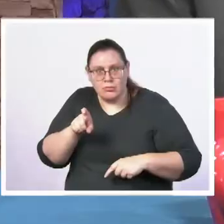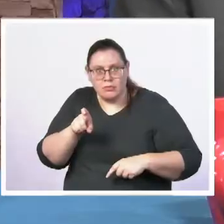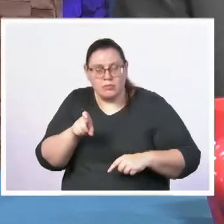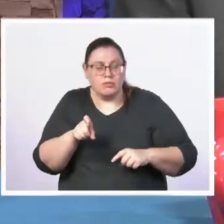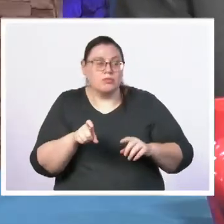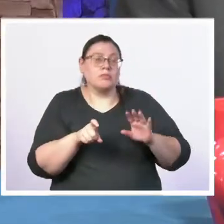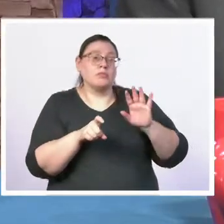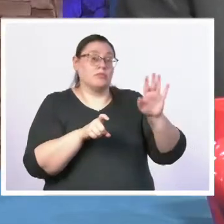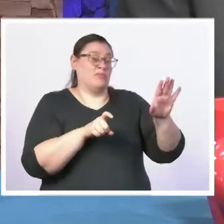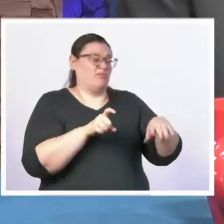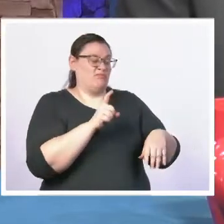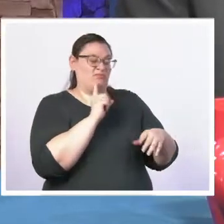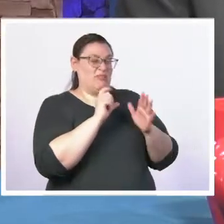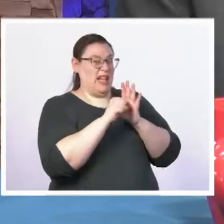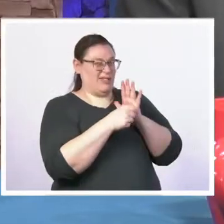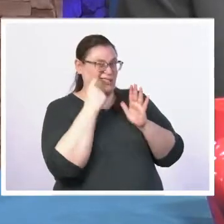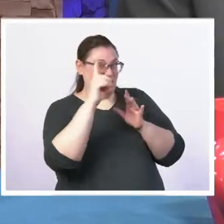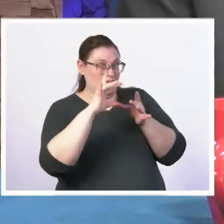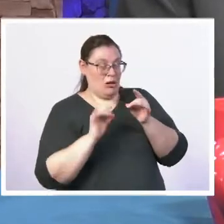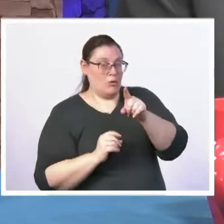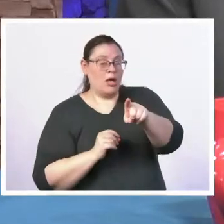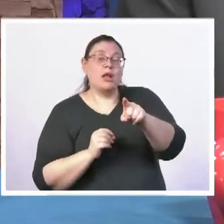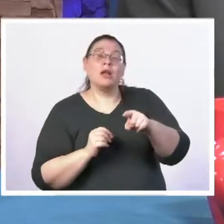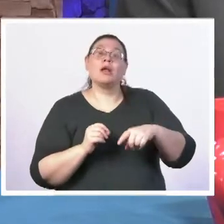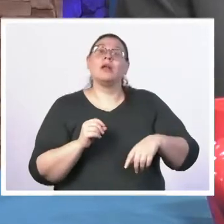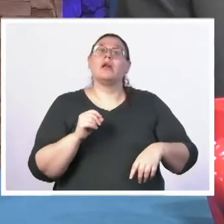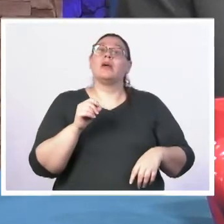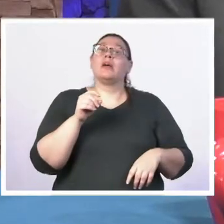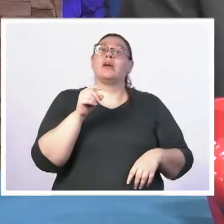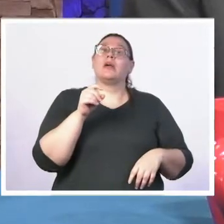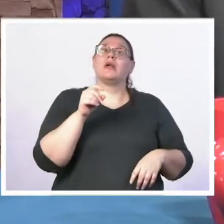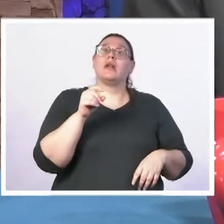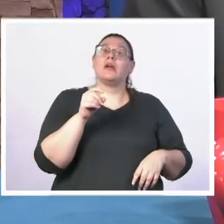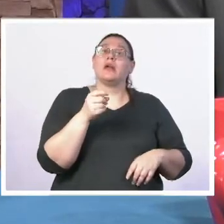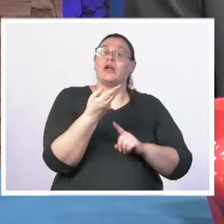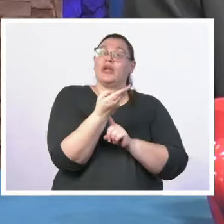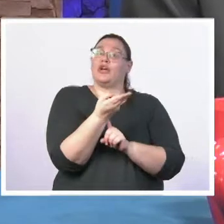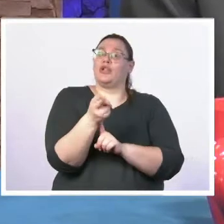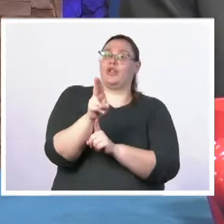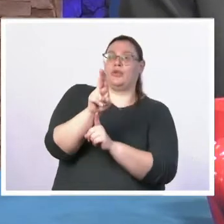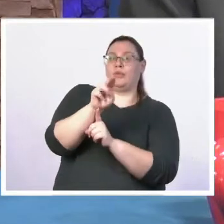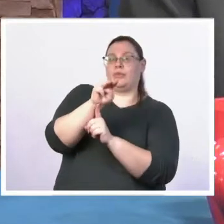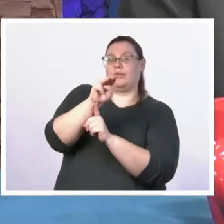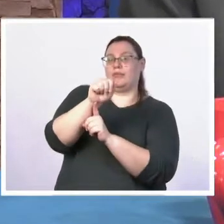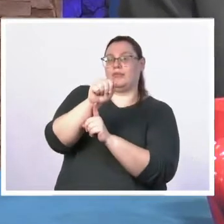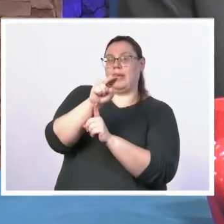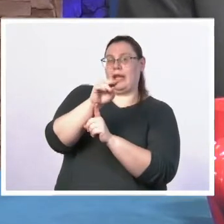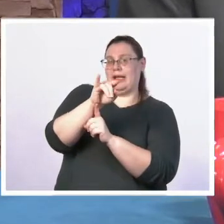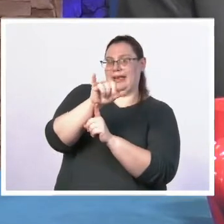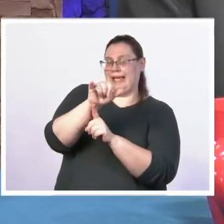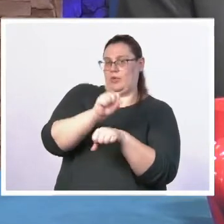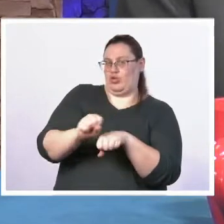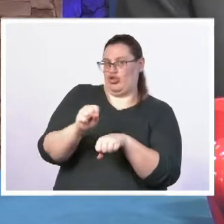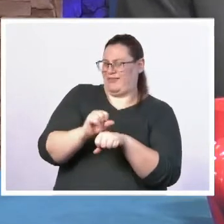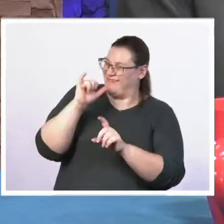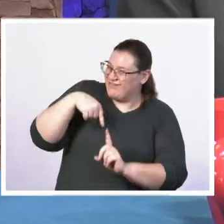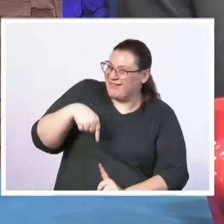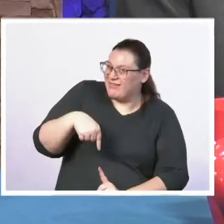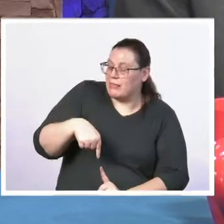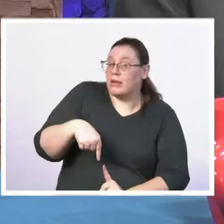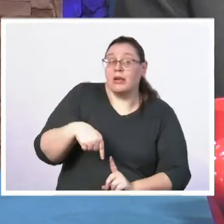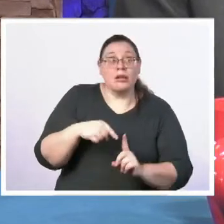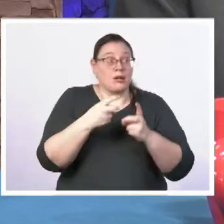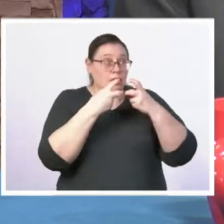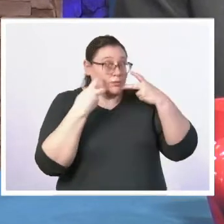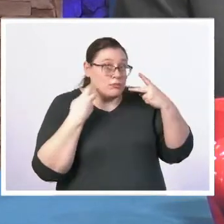would really like to emphasize what you just said that is the work of humanity is really what it is how the masks will